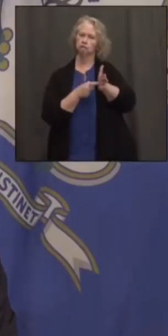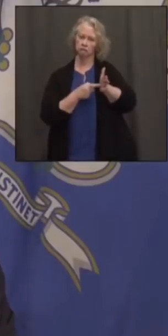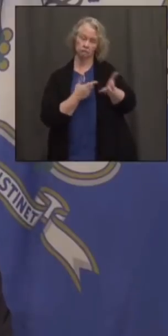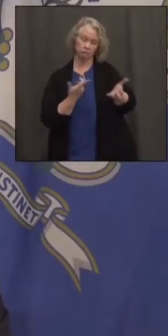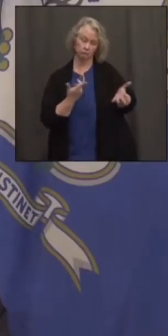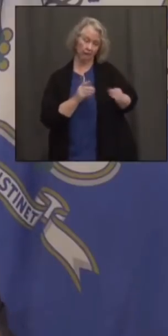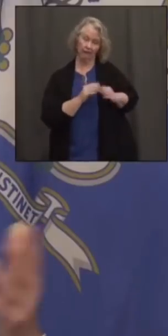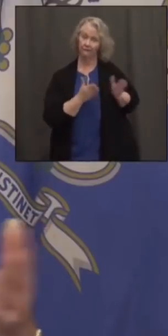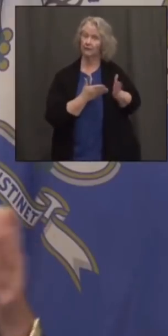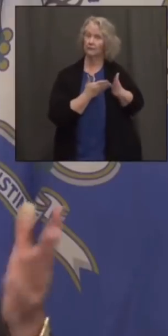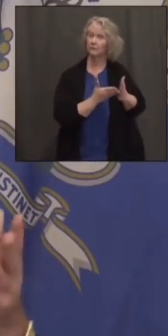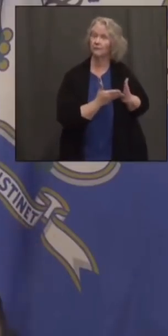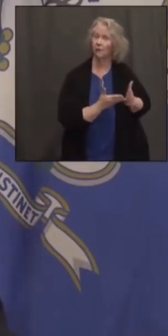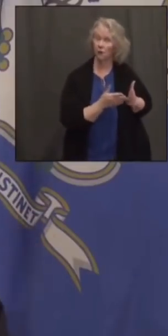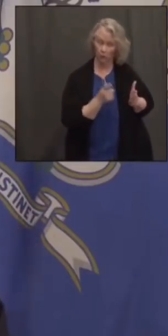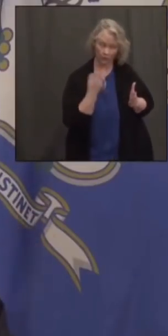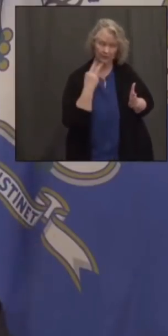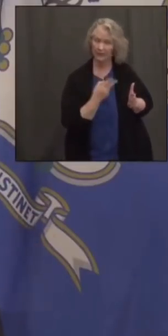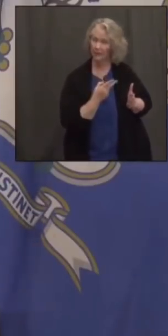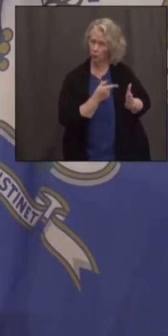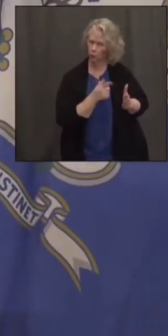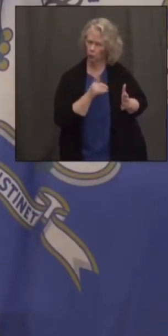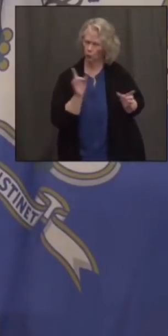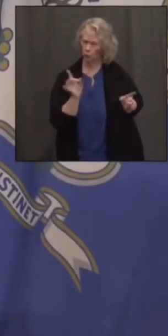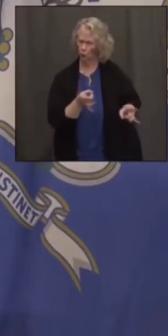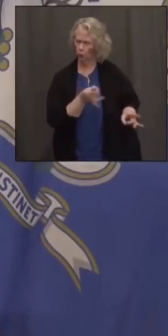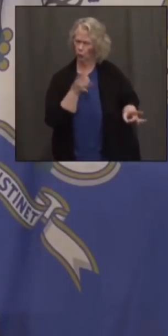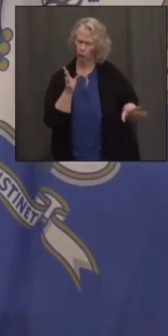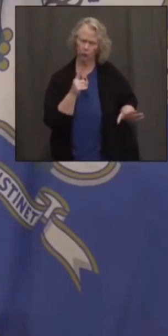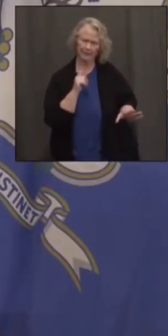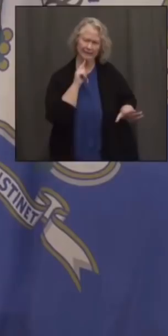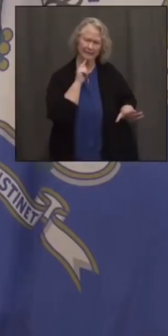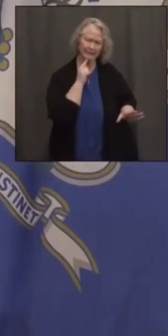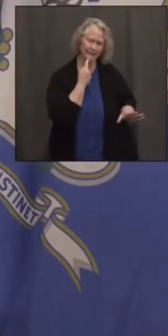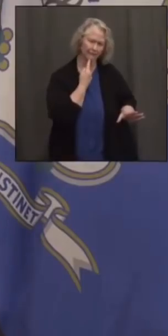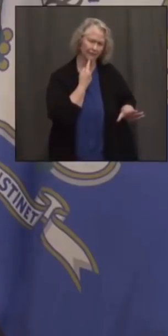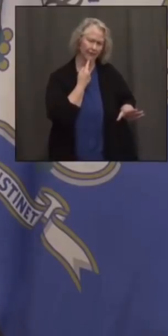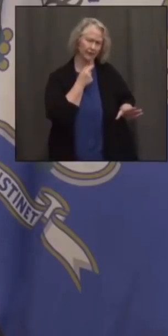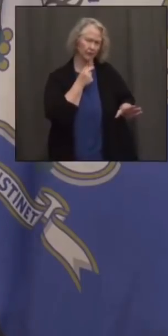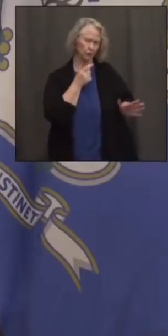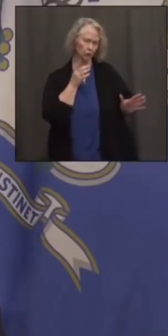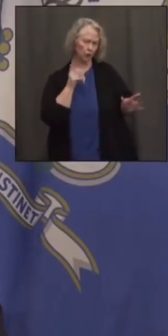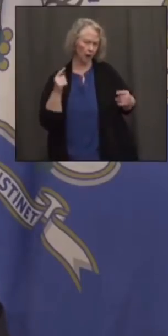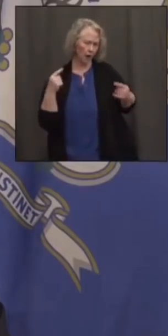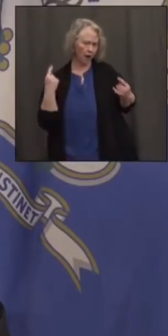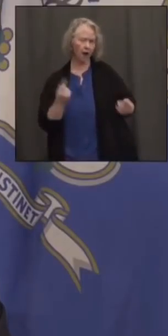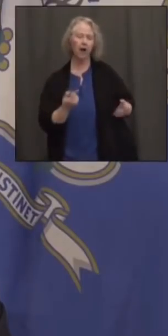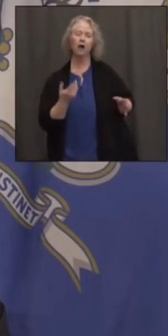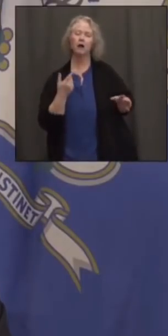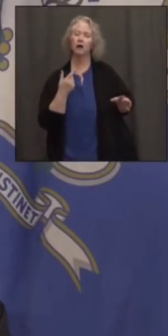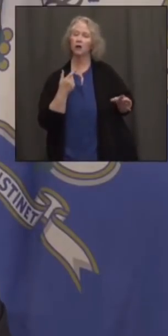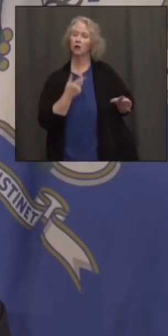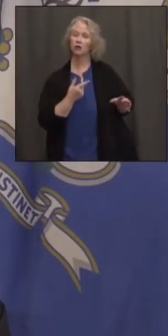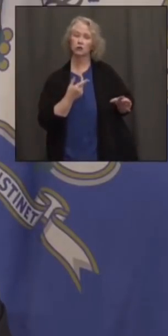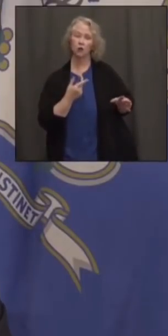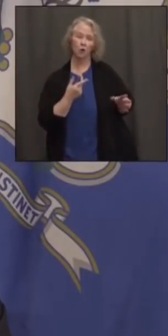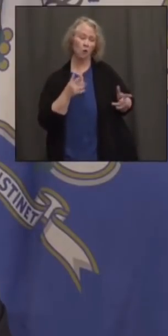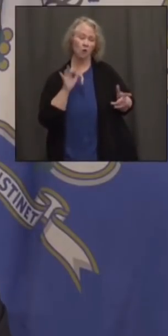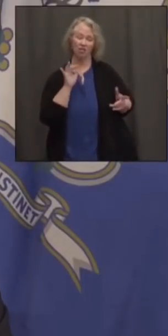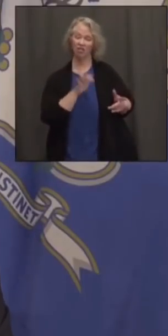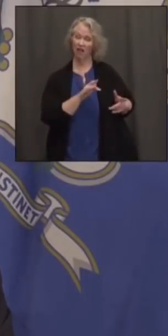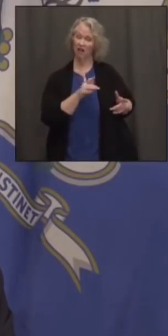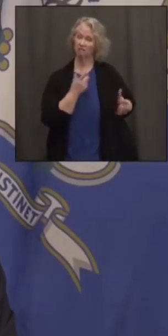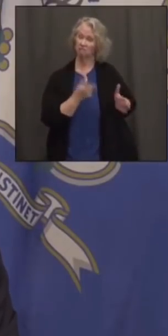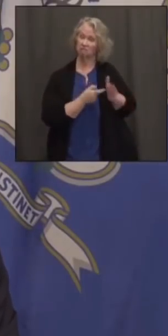lines, you saw how they were hit severely by COVID a little over a year ago. So they have vaccinated only cruises in many